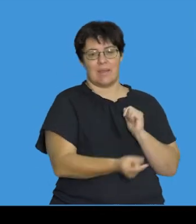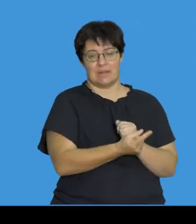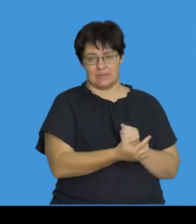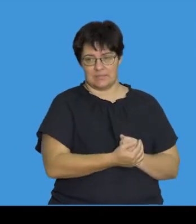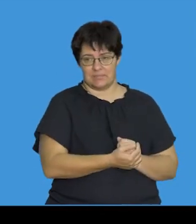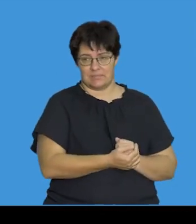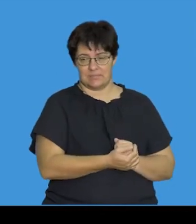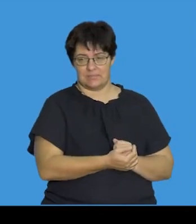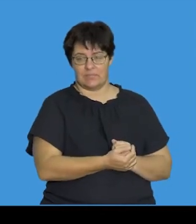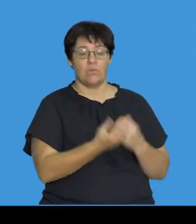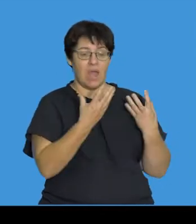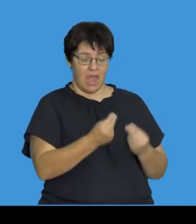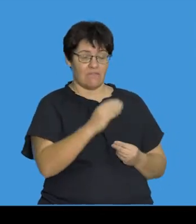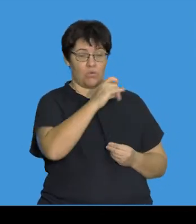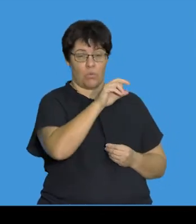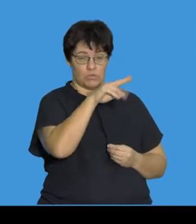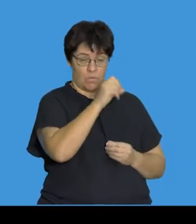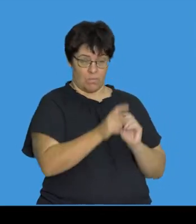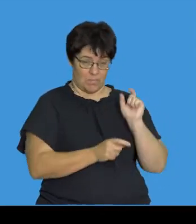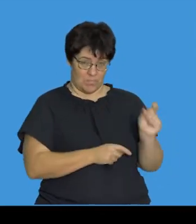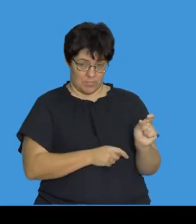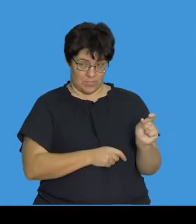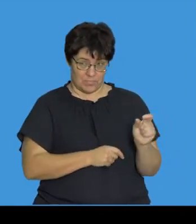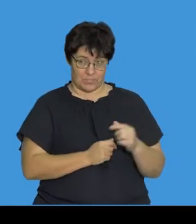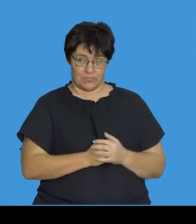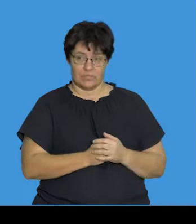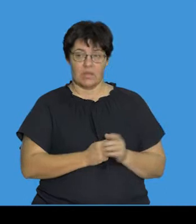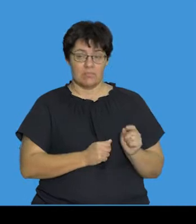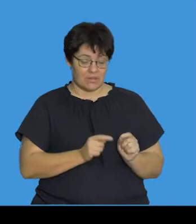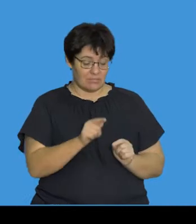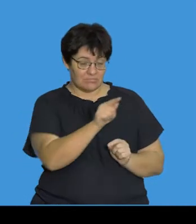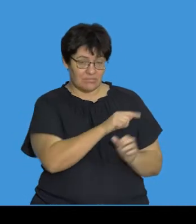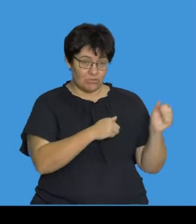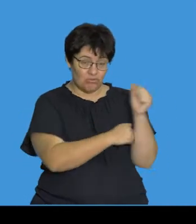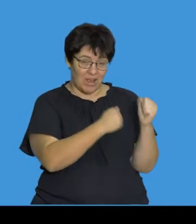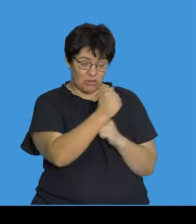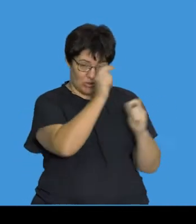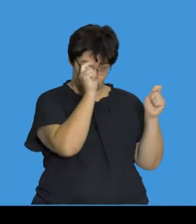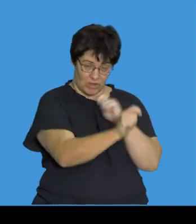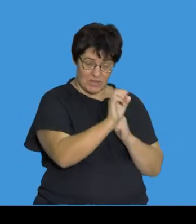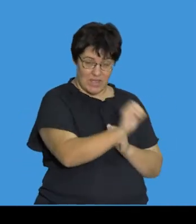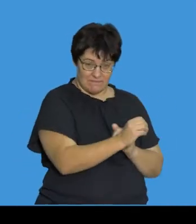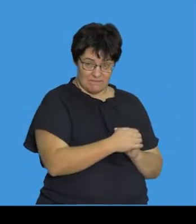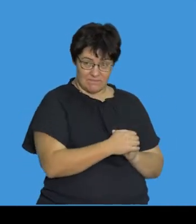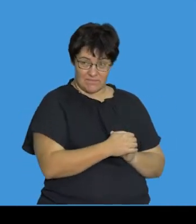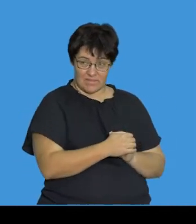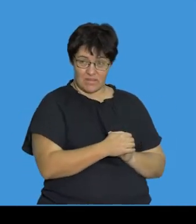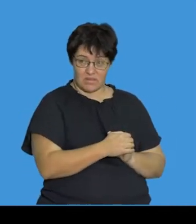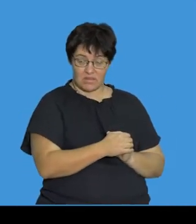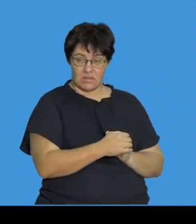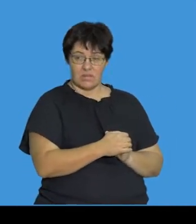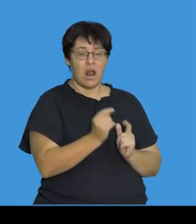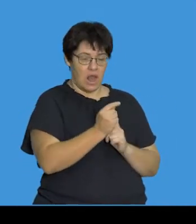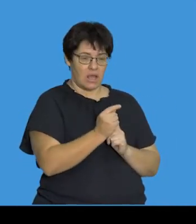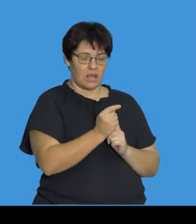mutation. So, if we have a chromosome and if there's a change in that structure where a piece of that